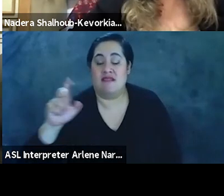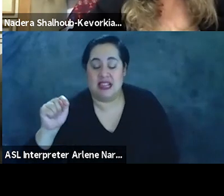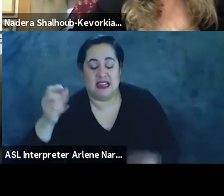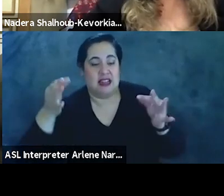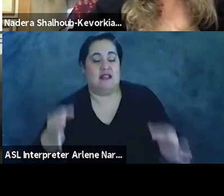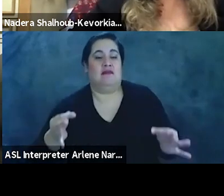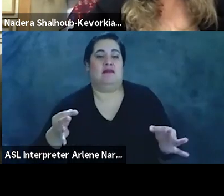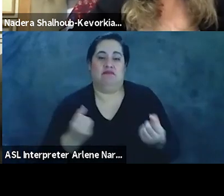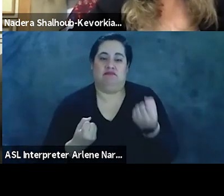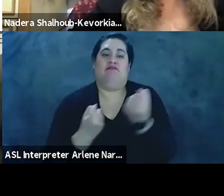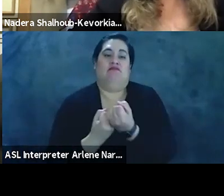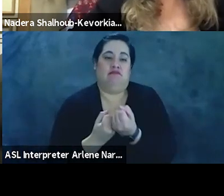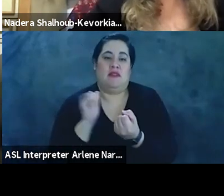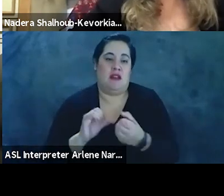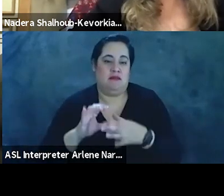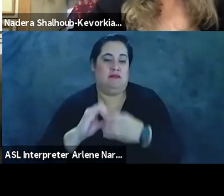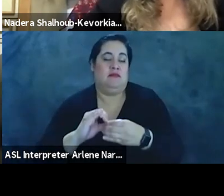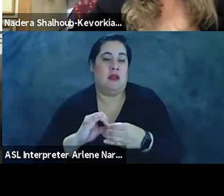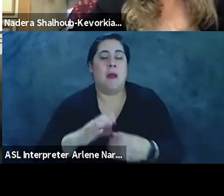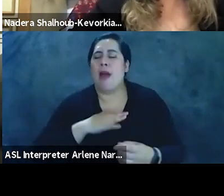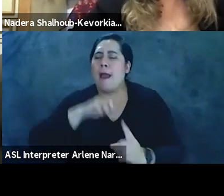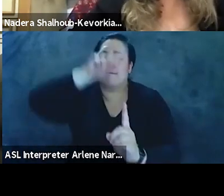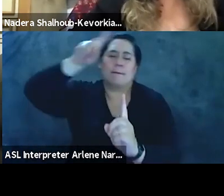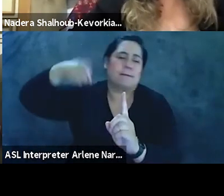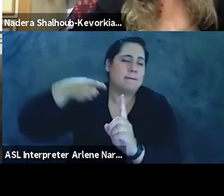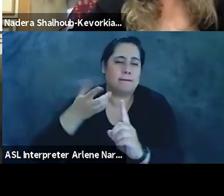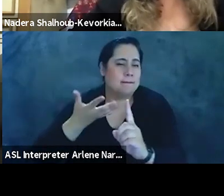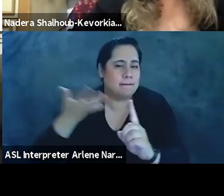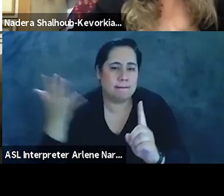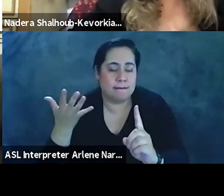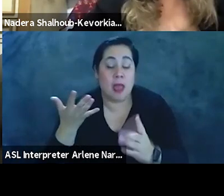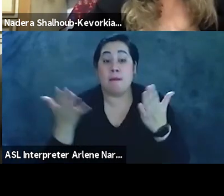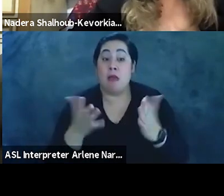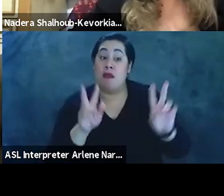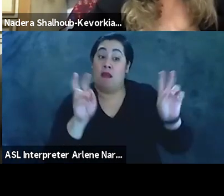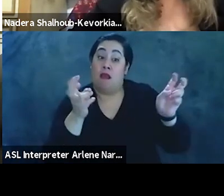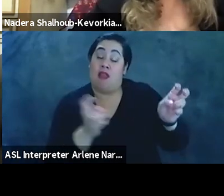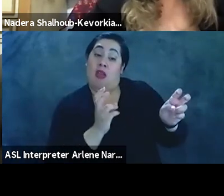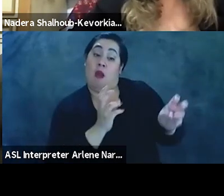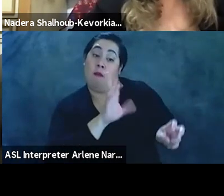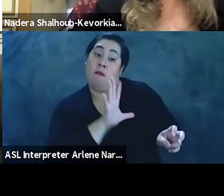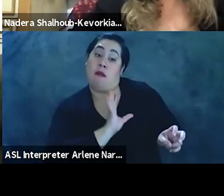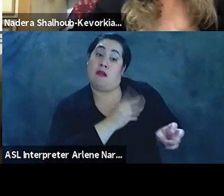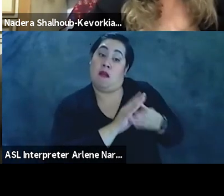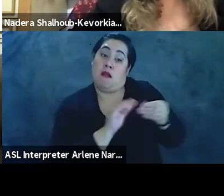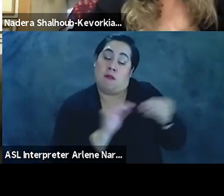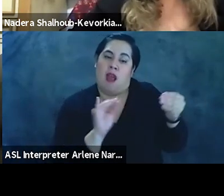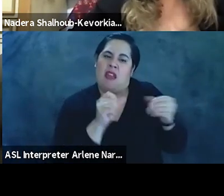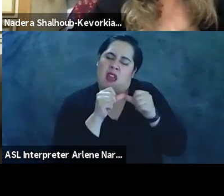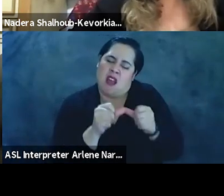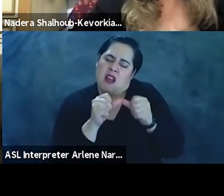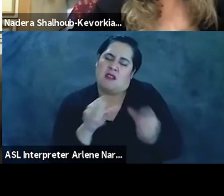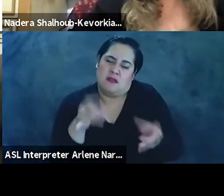stand by the damned. My point is this, perhaps the Palestinian Nakba and the brute and enduring violence of